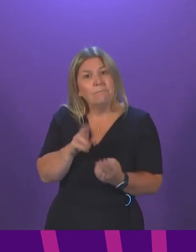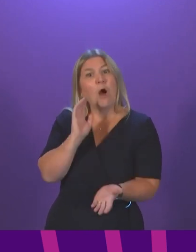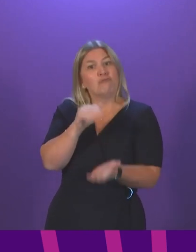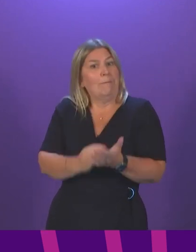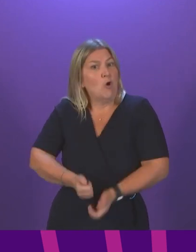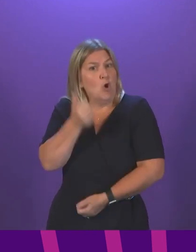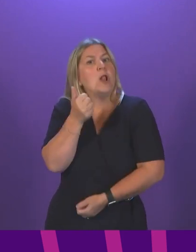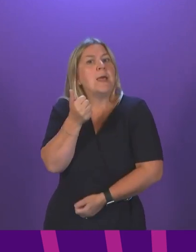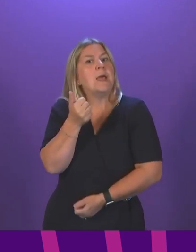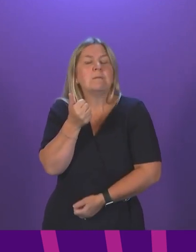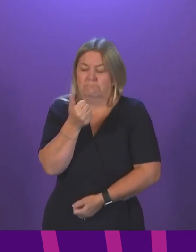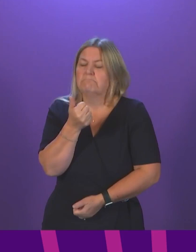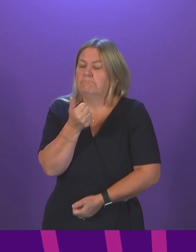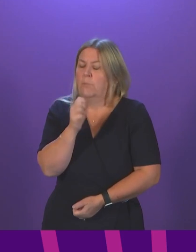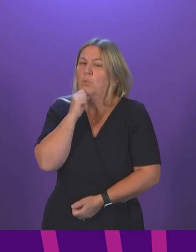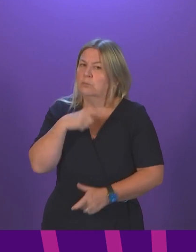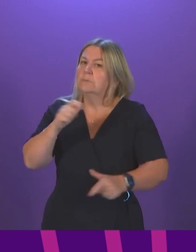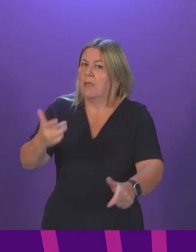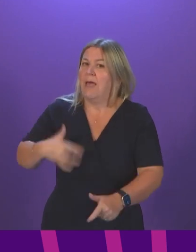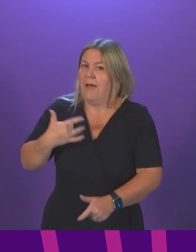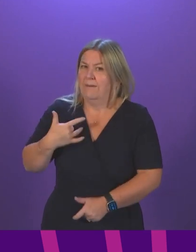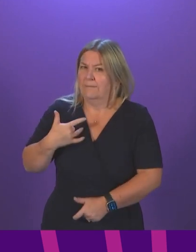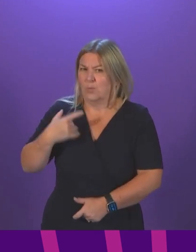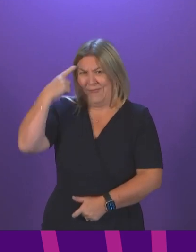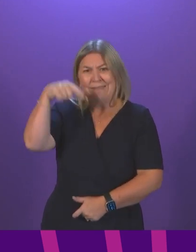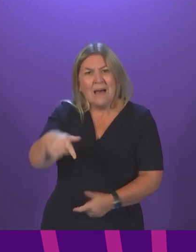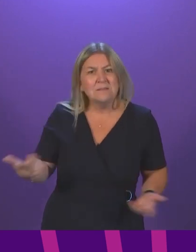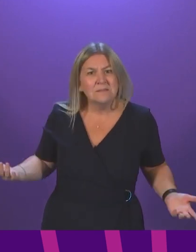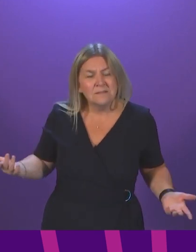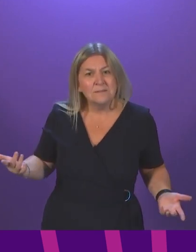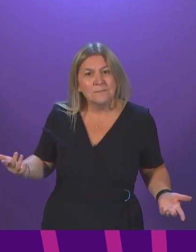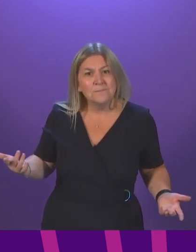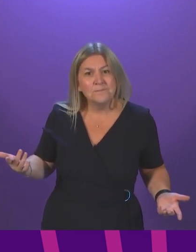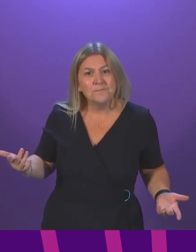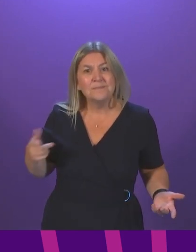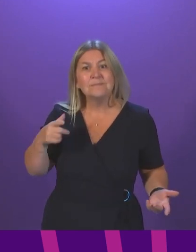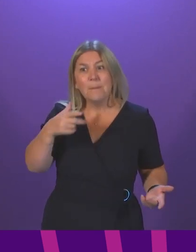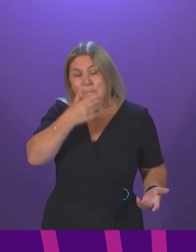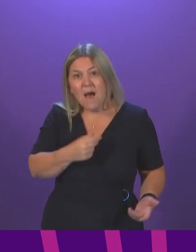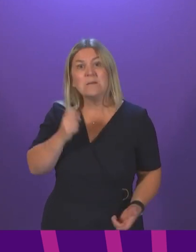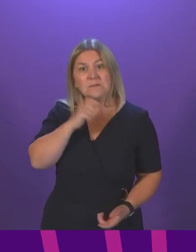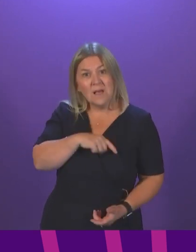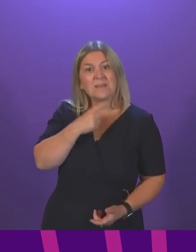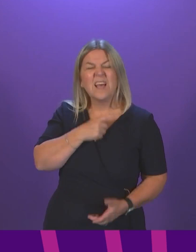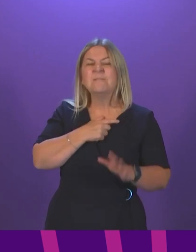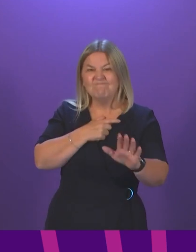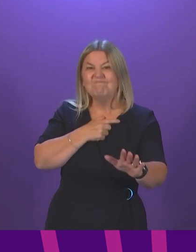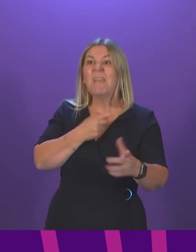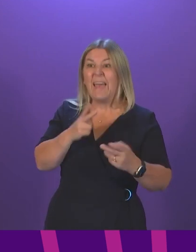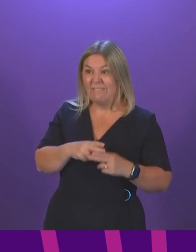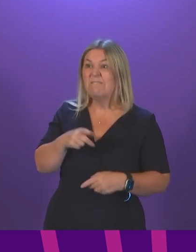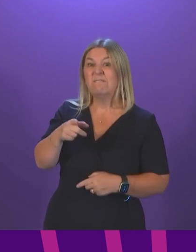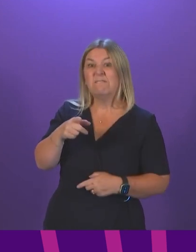dad would still be here. Just think about that. Being told if they got to him, your dad would still be here.